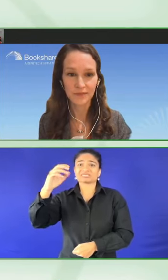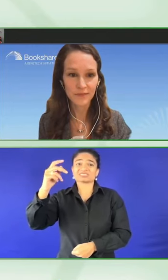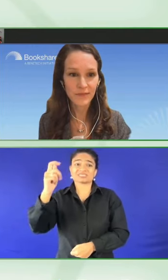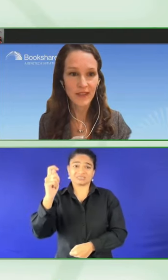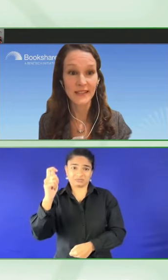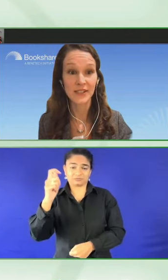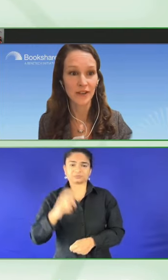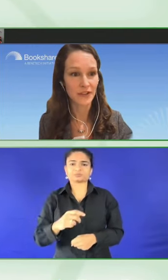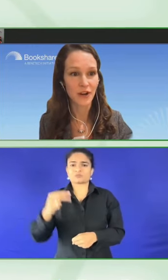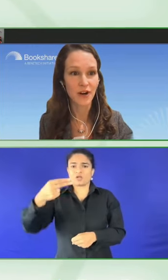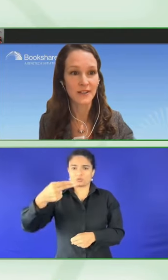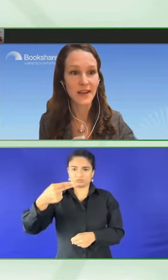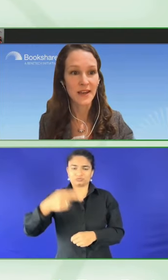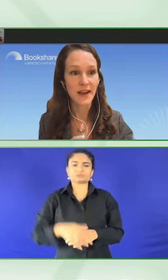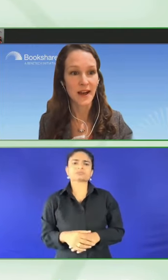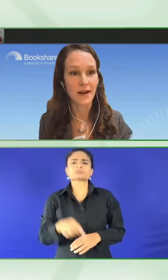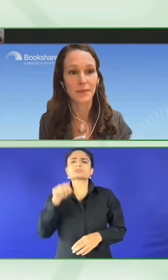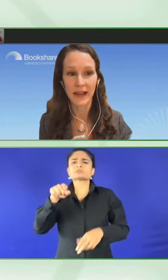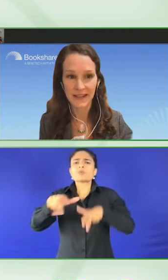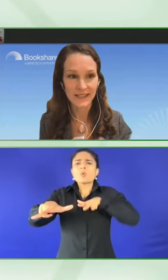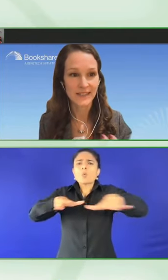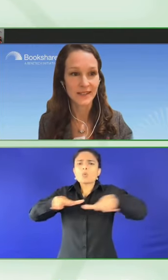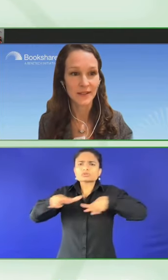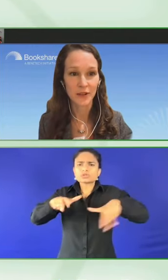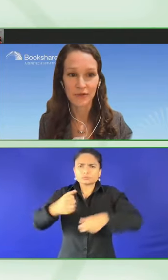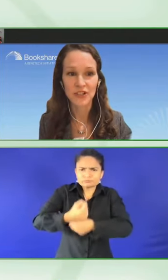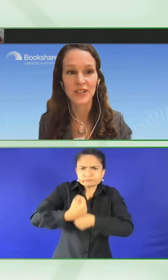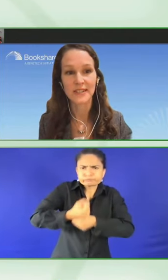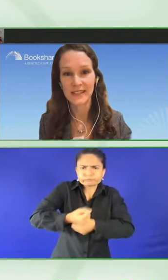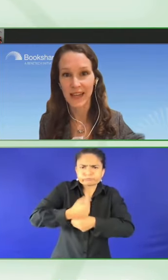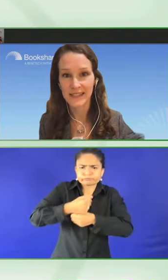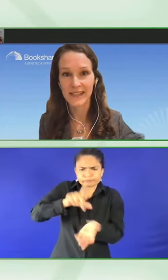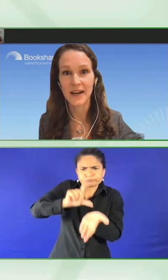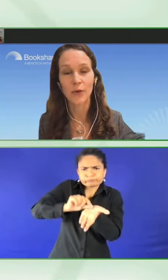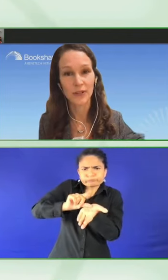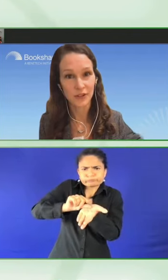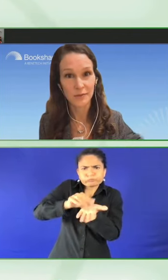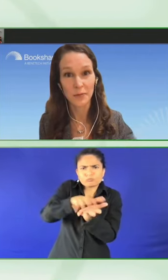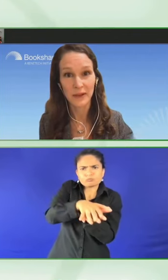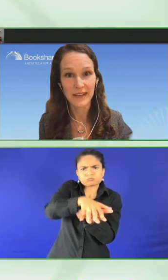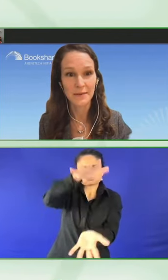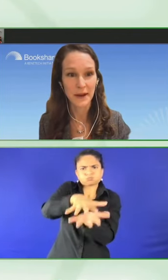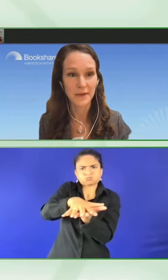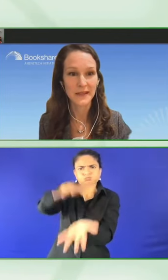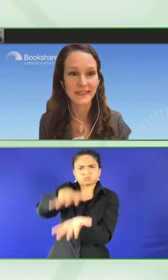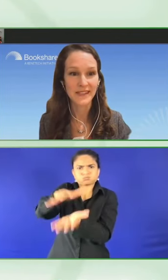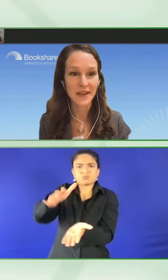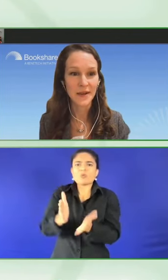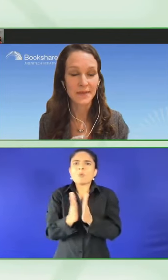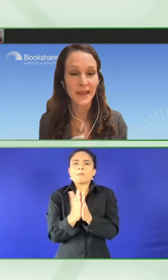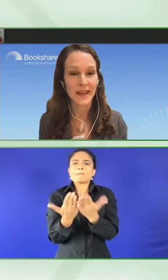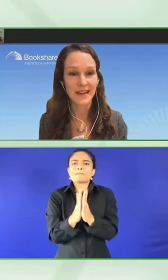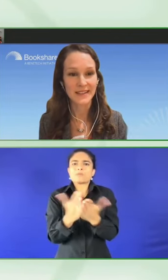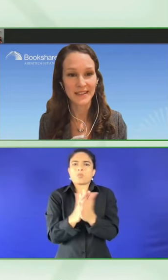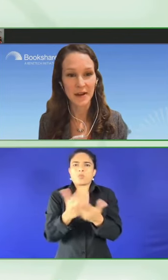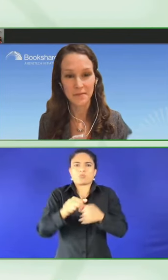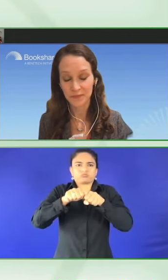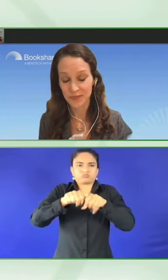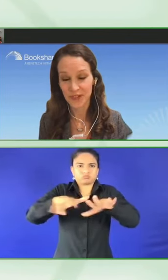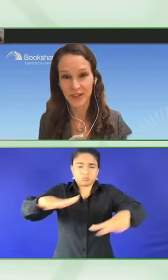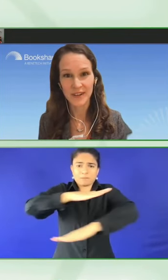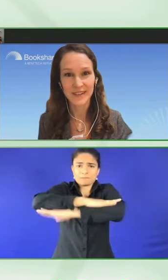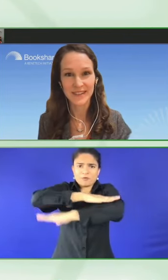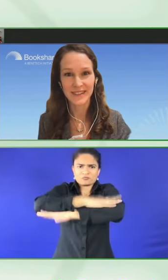it's often called. Blindness, low vision, dyslexia, or certain mobility impairments. And